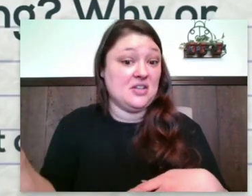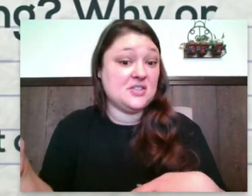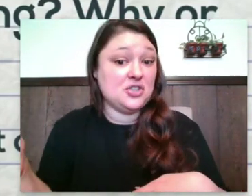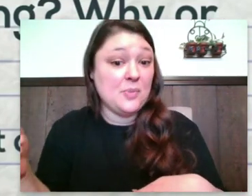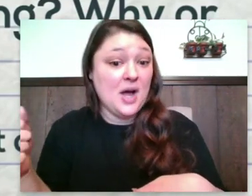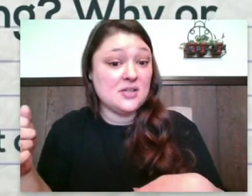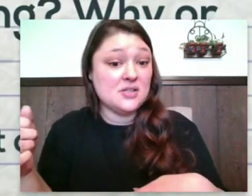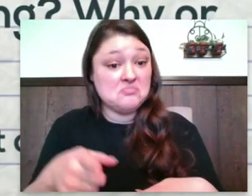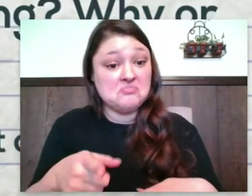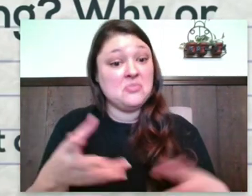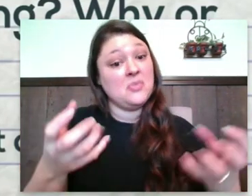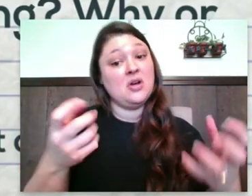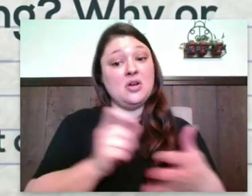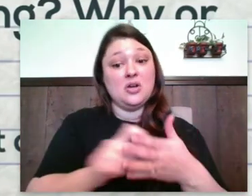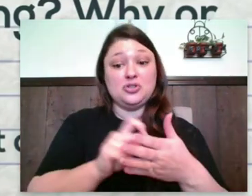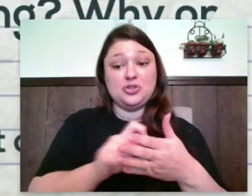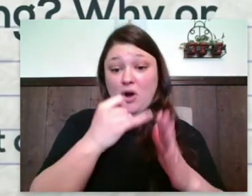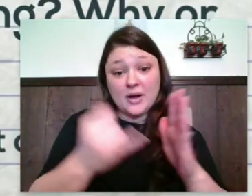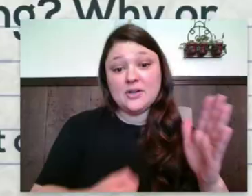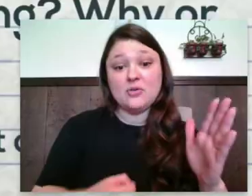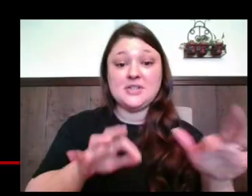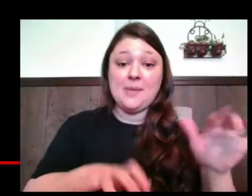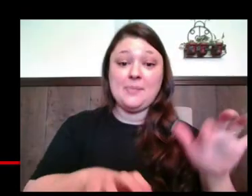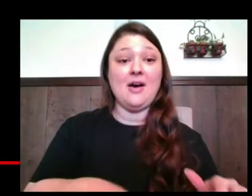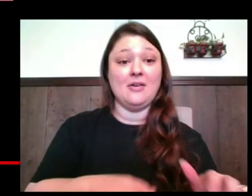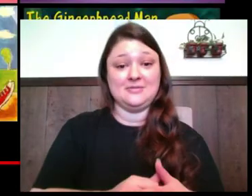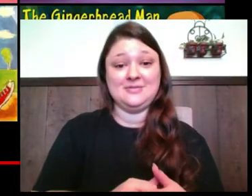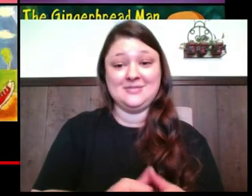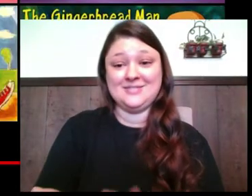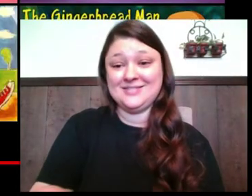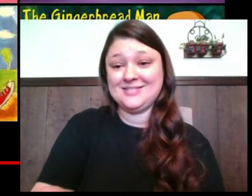Anything else on your mind? Draw it or type it out.